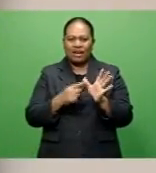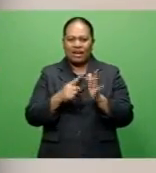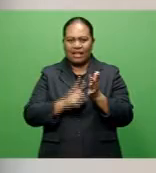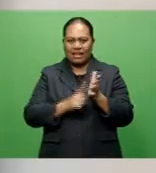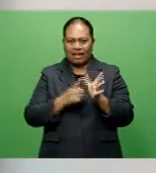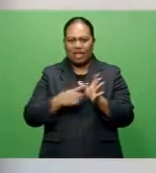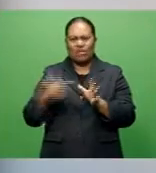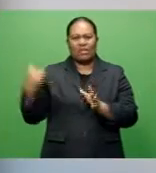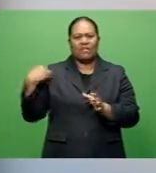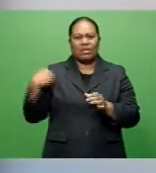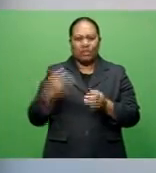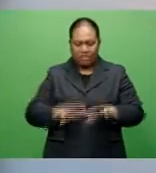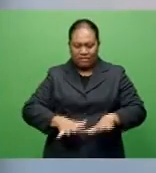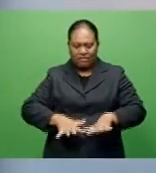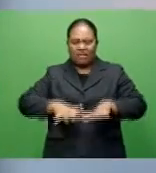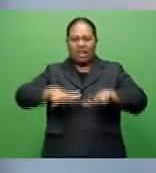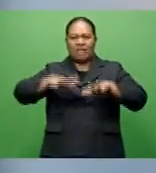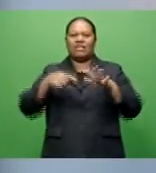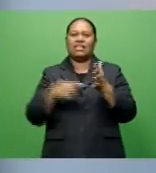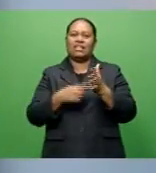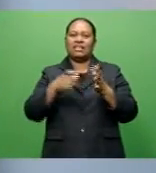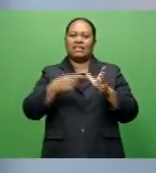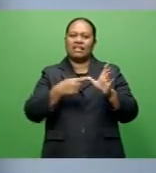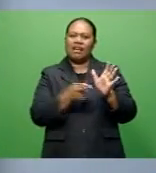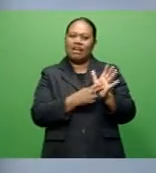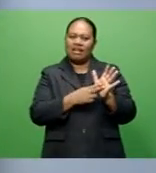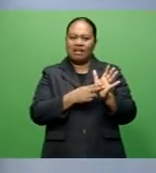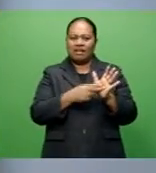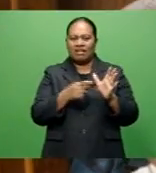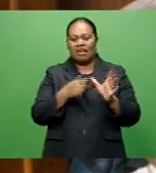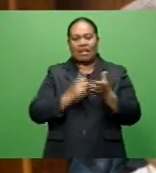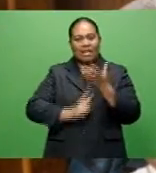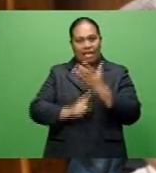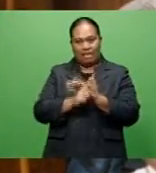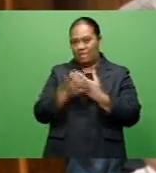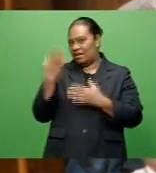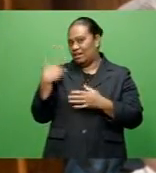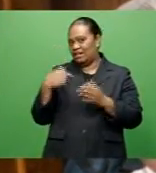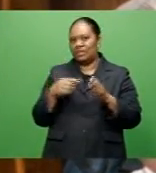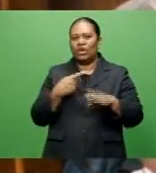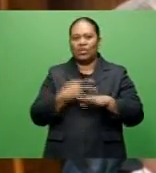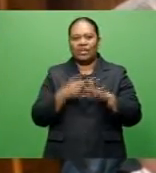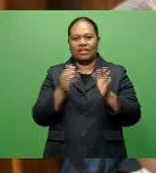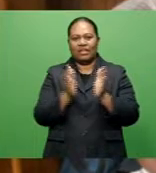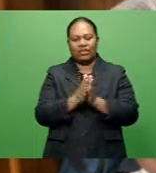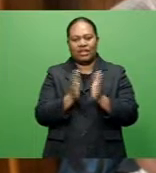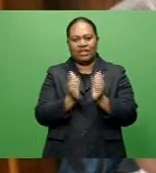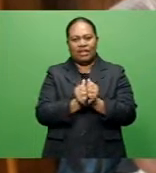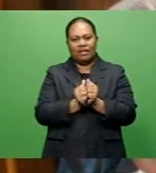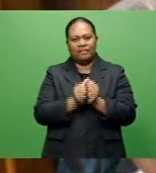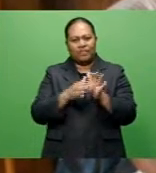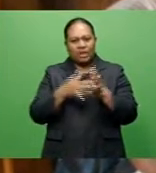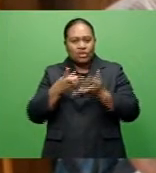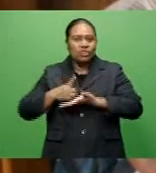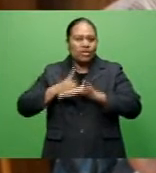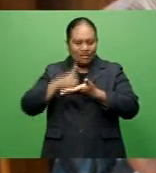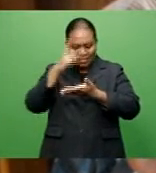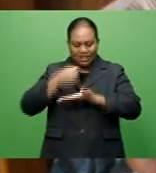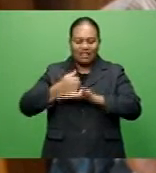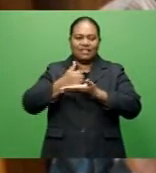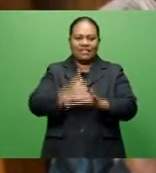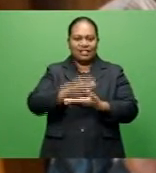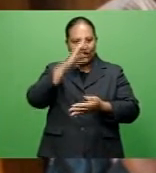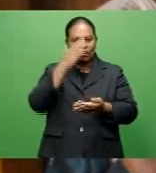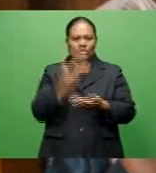affected by floods as T.C. Anna passes over Fiji over the weekend. Reiseo says the donation will greatly assist students in their